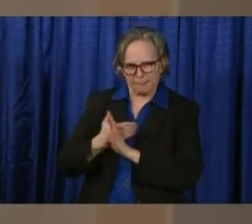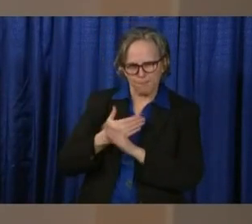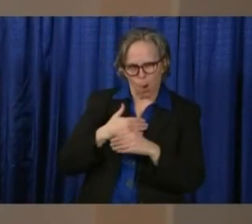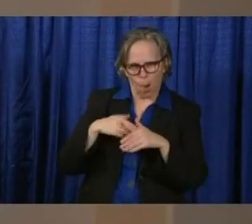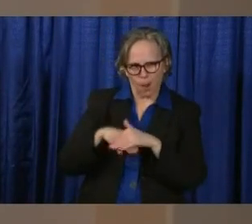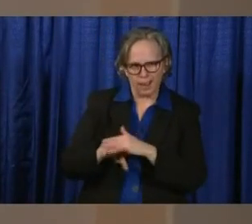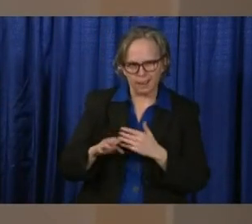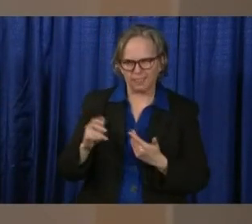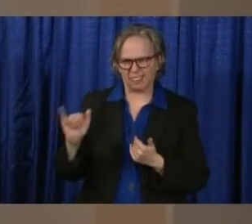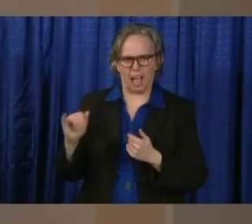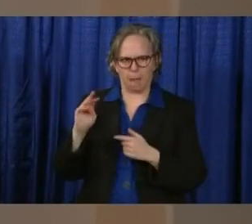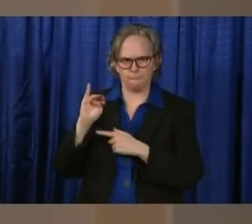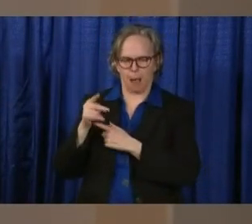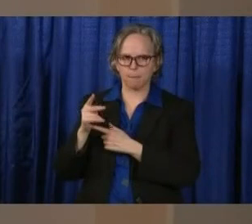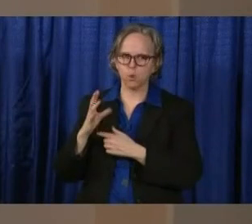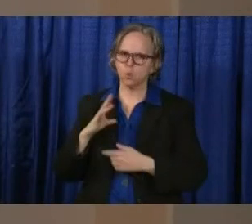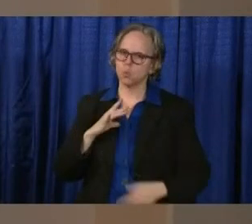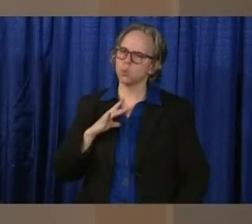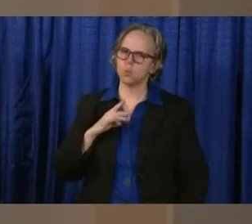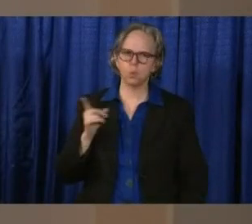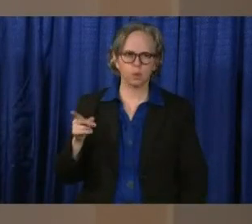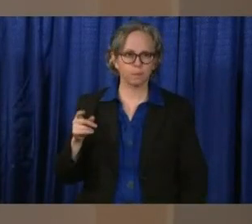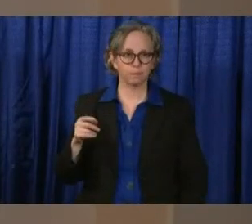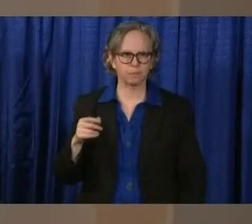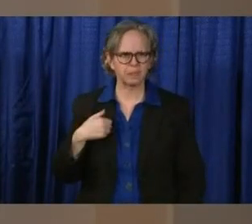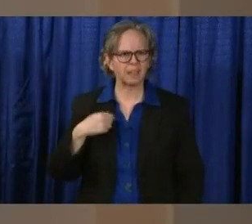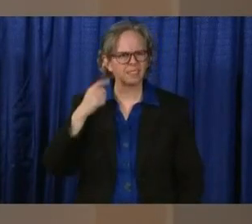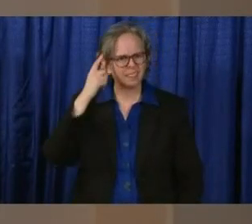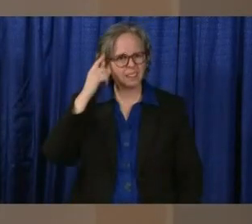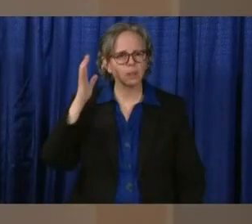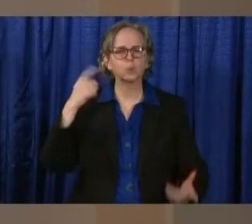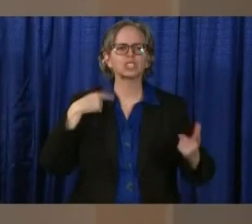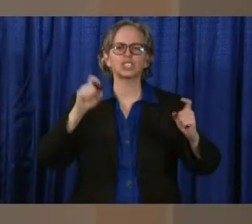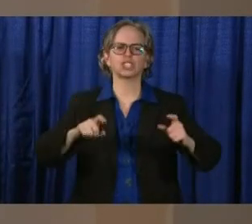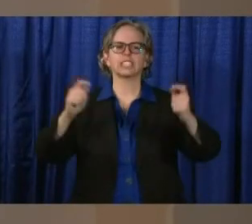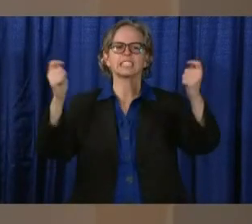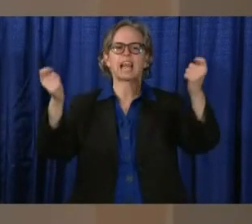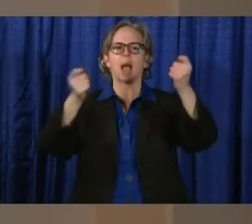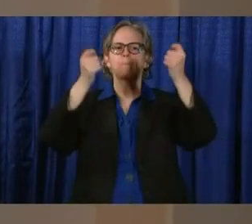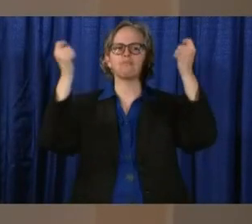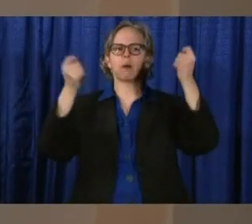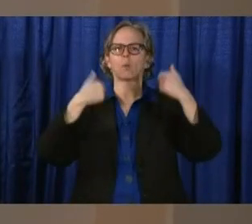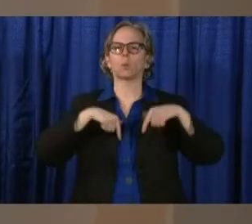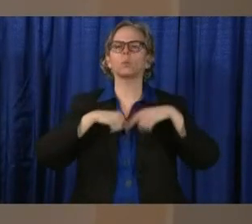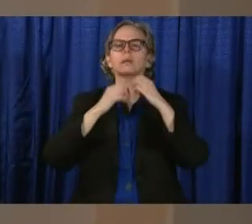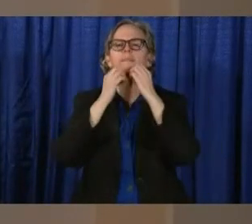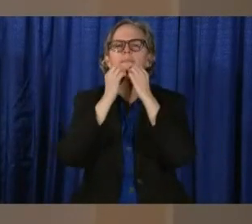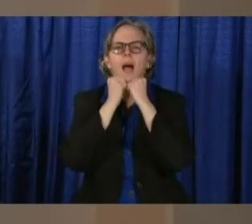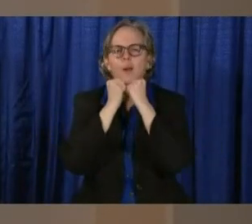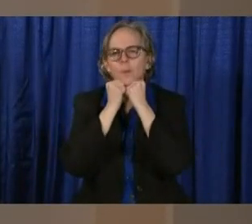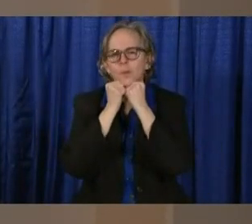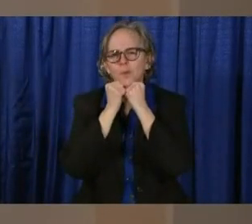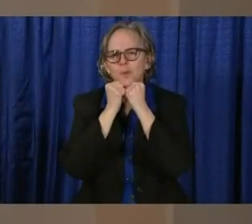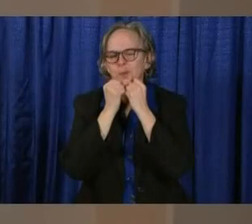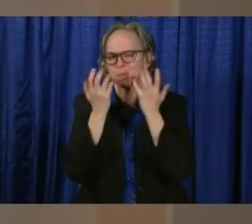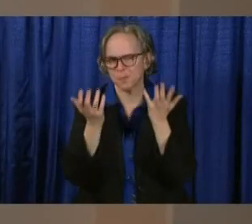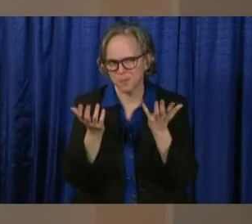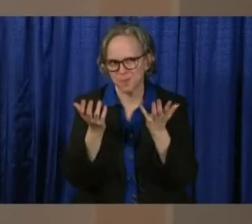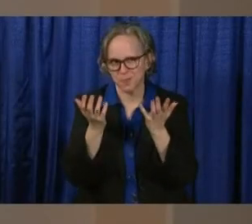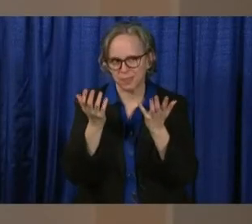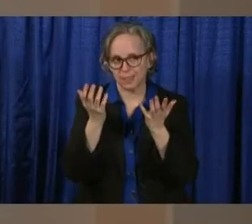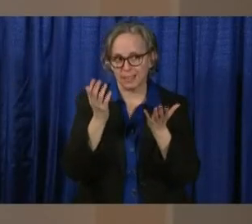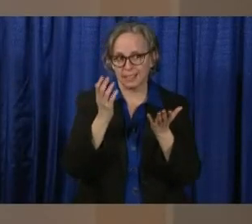I always say that we should celebrate what we value. Celebrating success is the way to get more success.